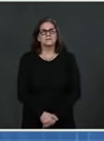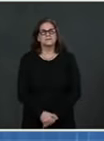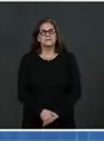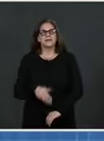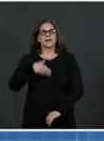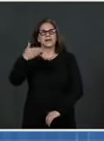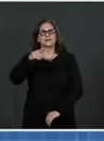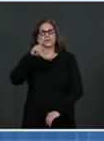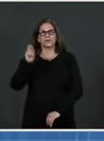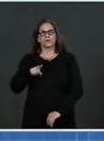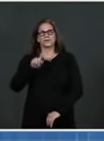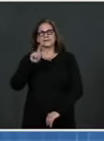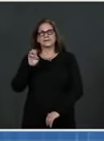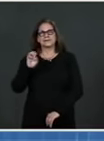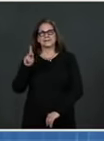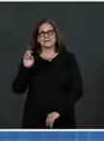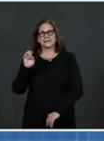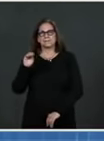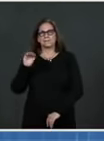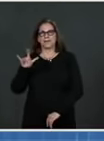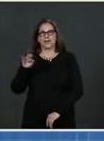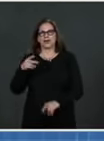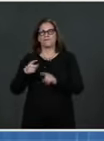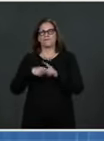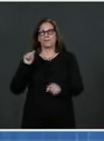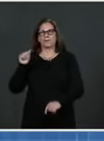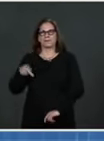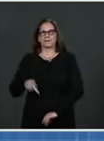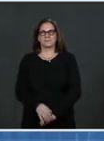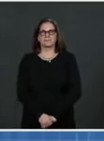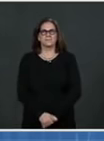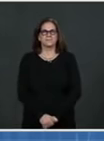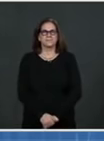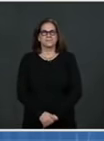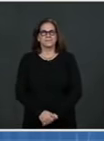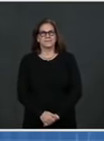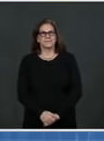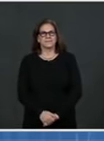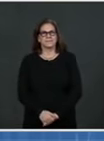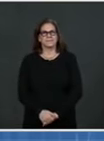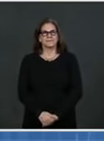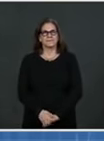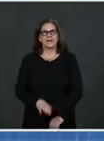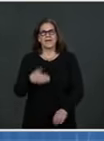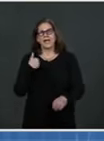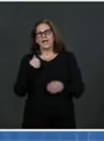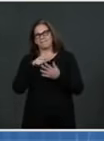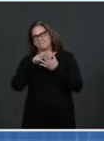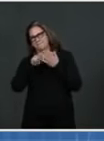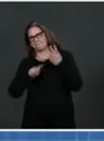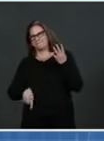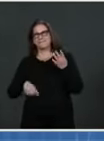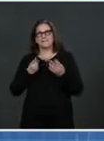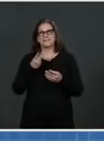Thank you all for doing the call. Just a couple of quick follow-ups on all of these points.